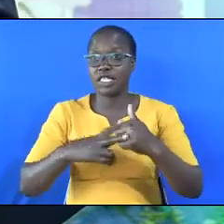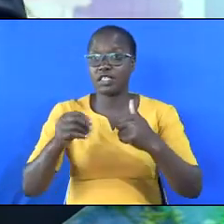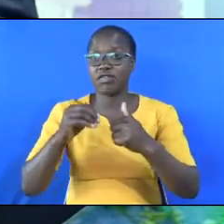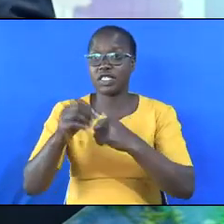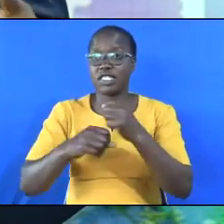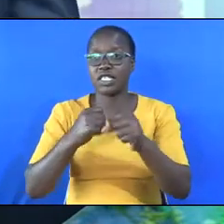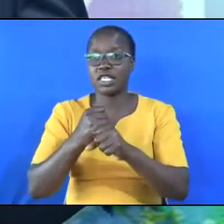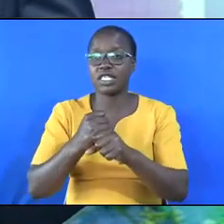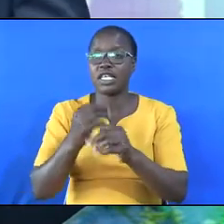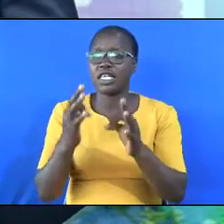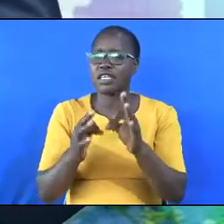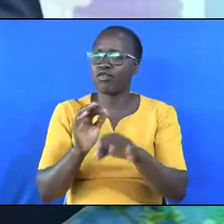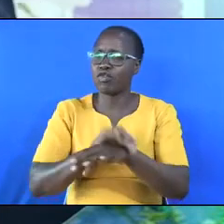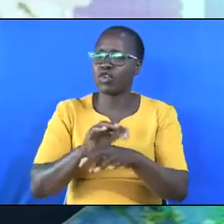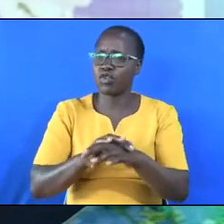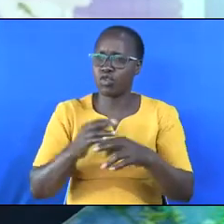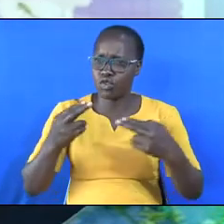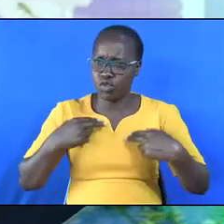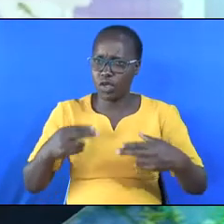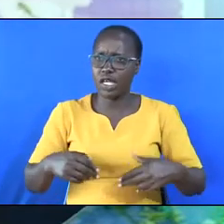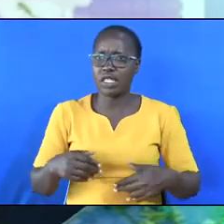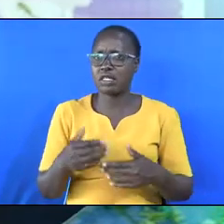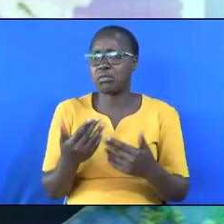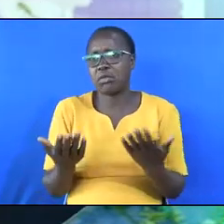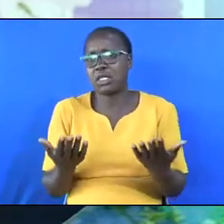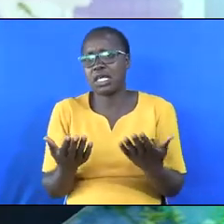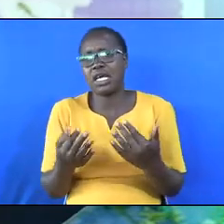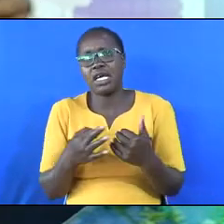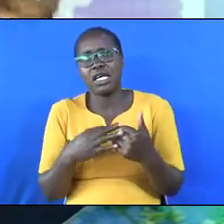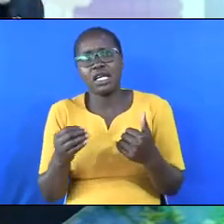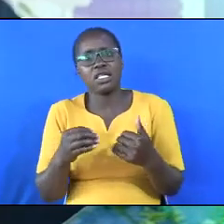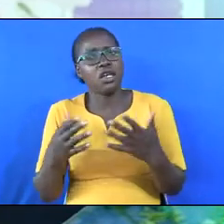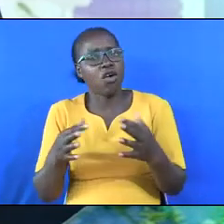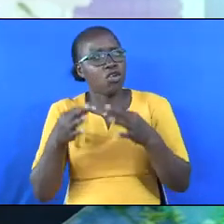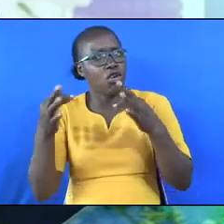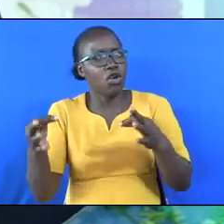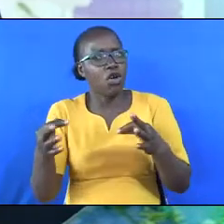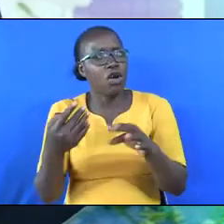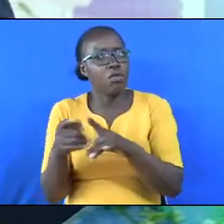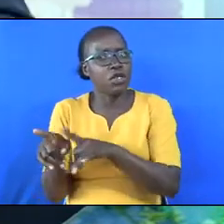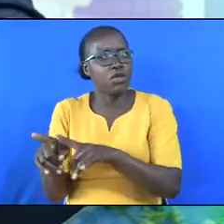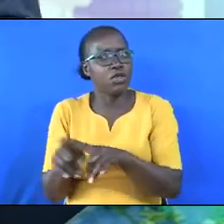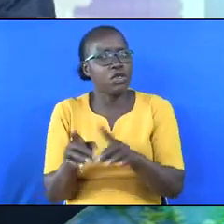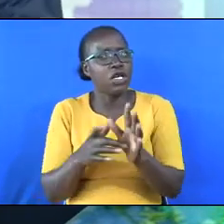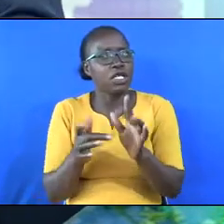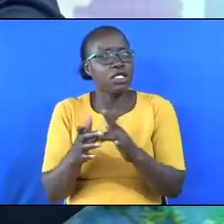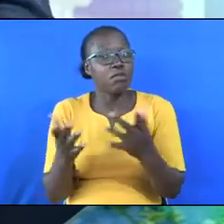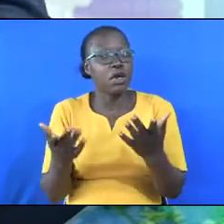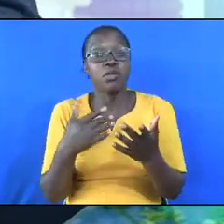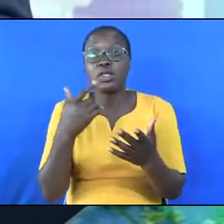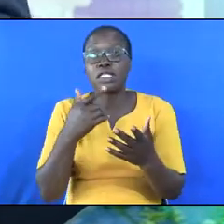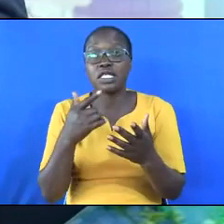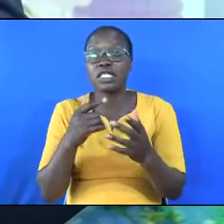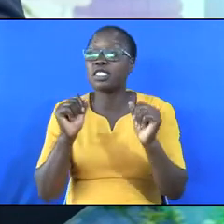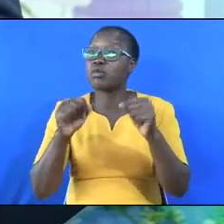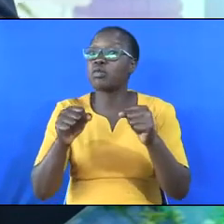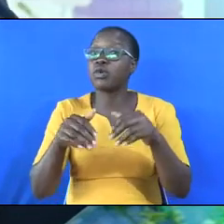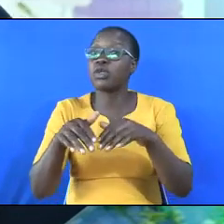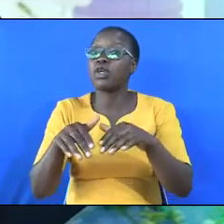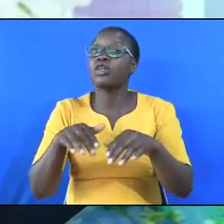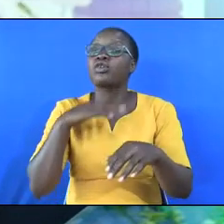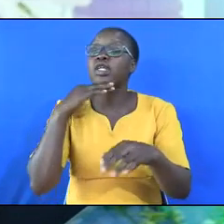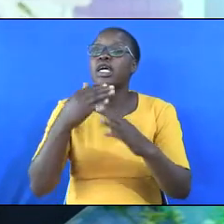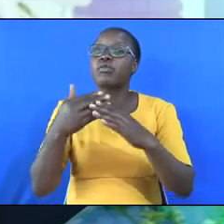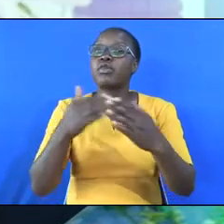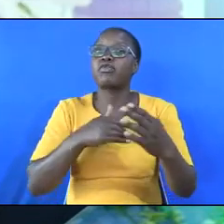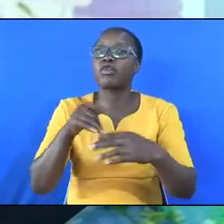And if you are in good shape, we can make it to 80 or more. However, the Bible also declares that it is possible to die before your